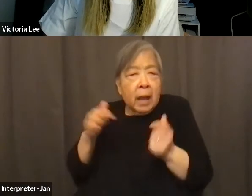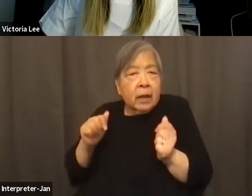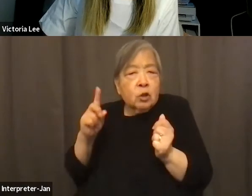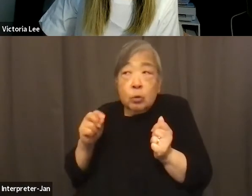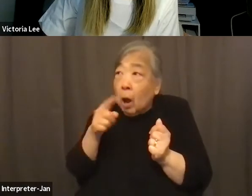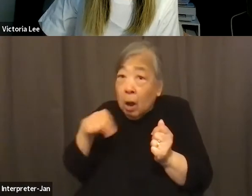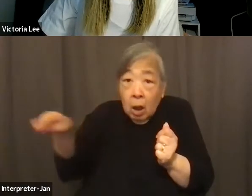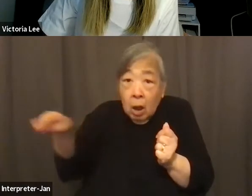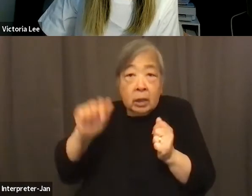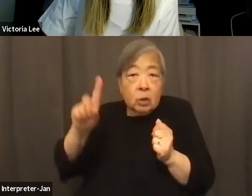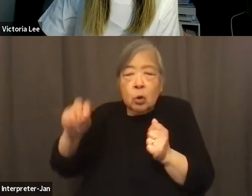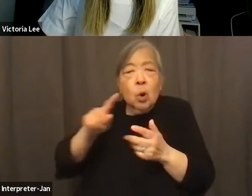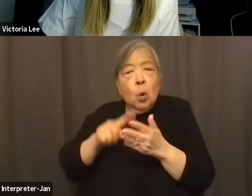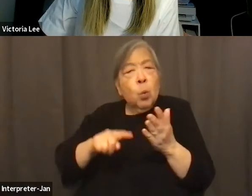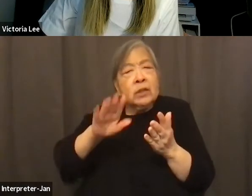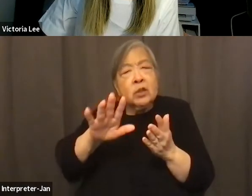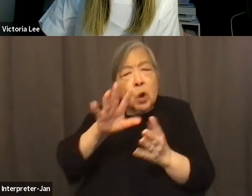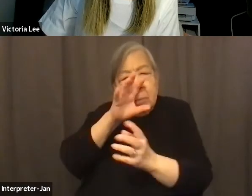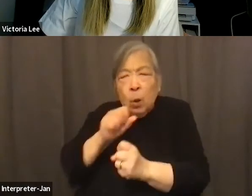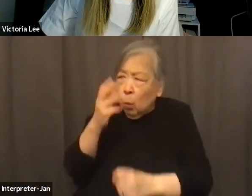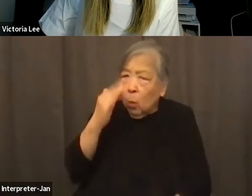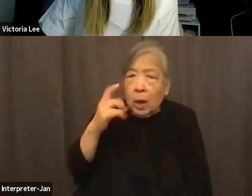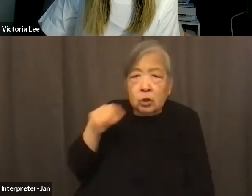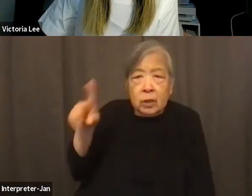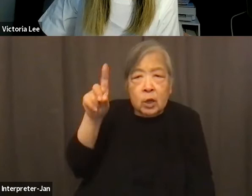do, and what's your appeal to them? Why should they do it?